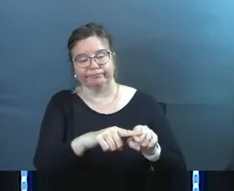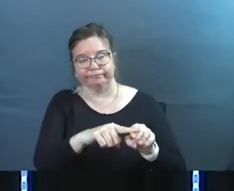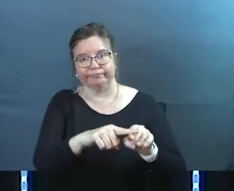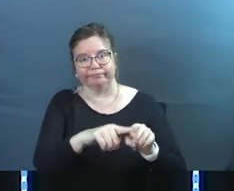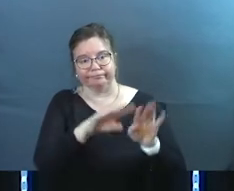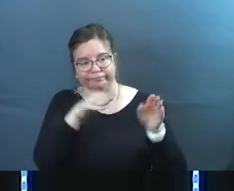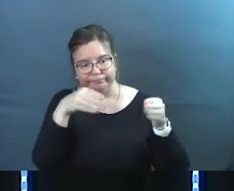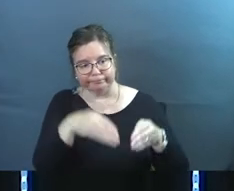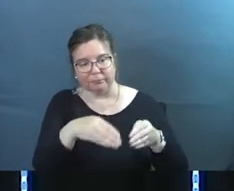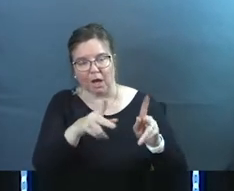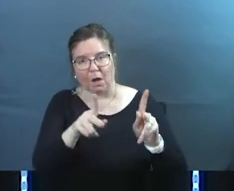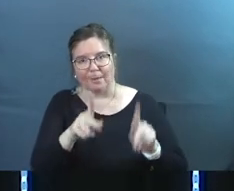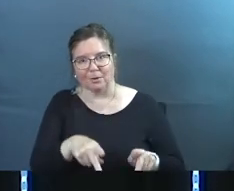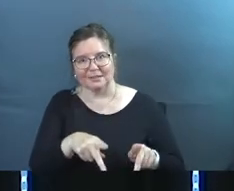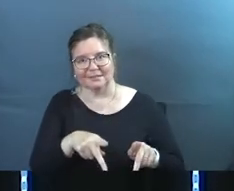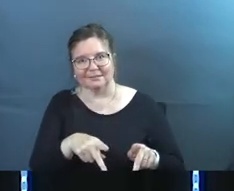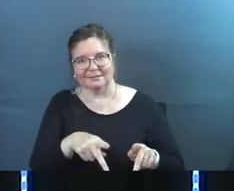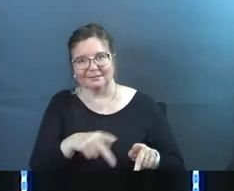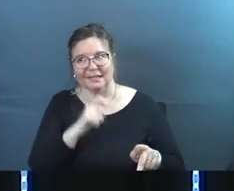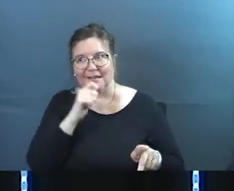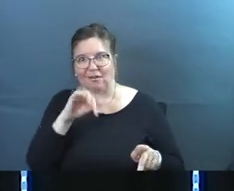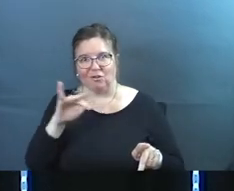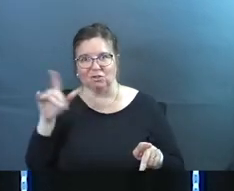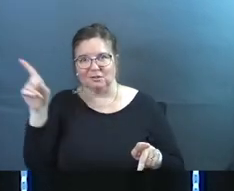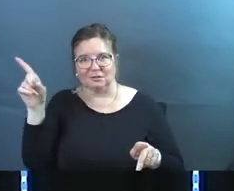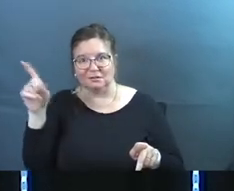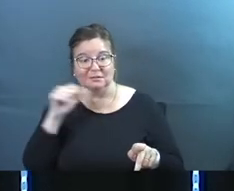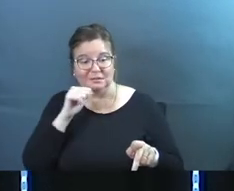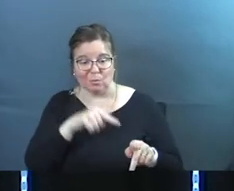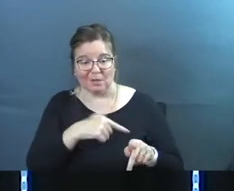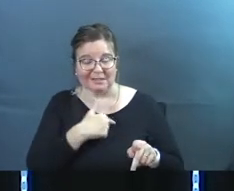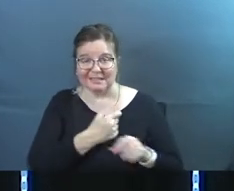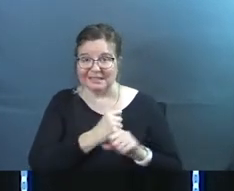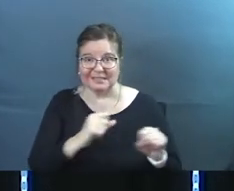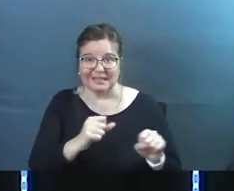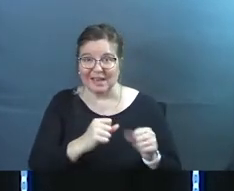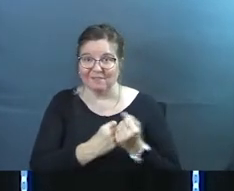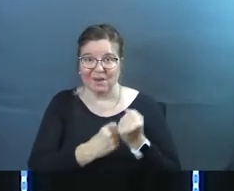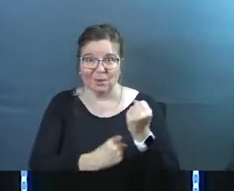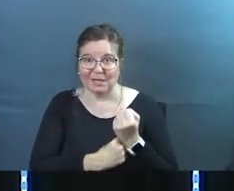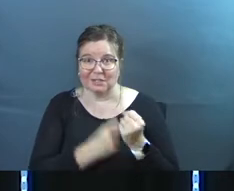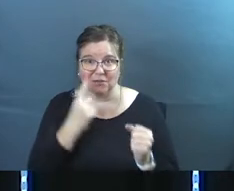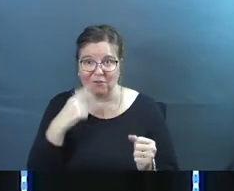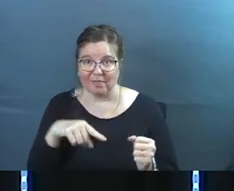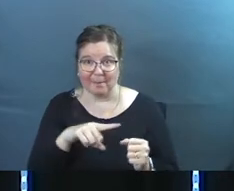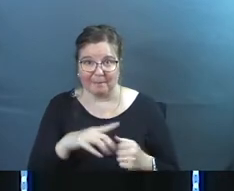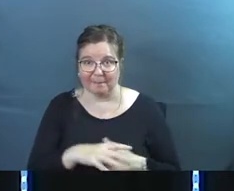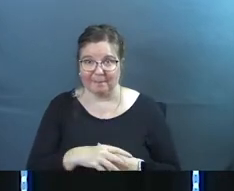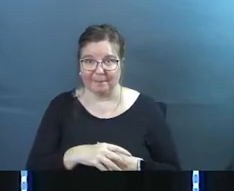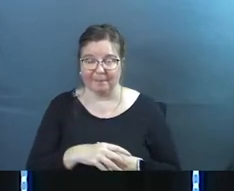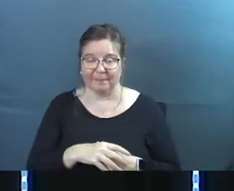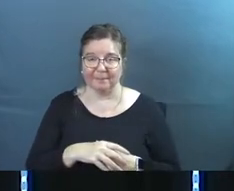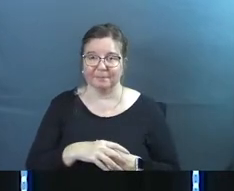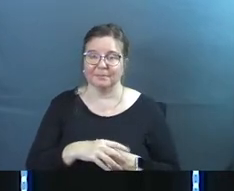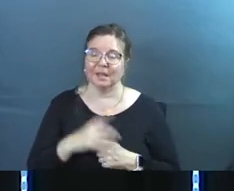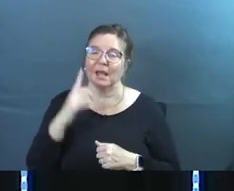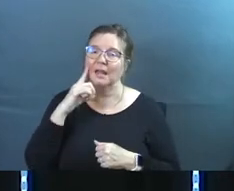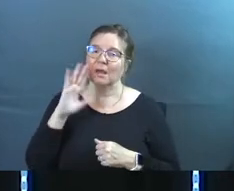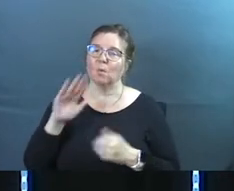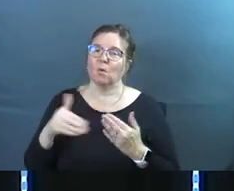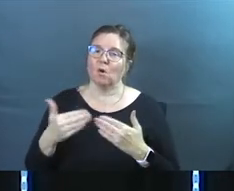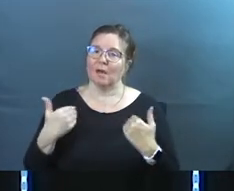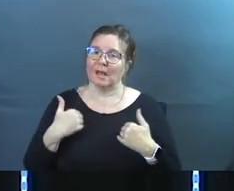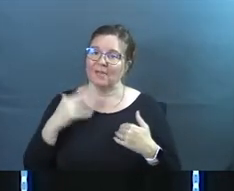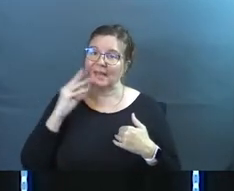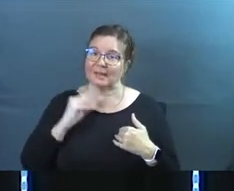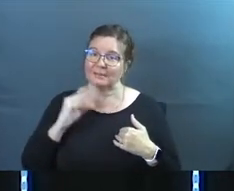trained on a person and it wasn't it wasn't a safe foundation for them and I think we've